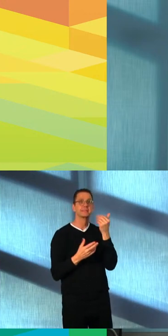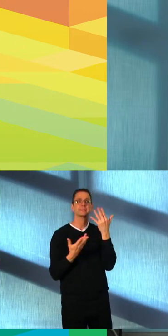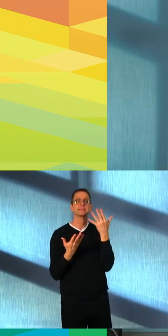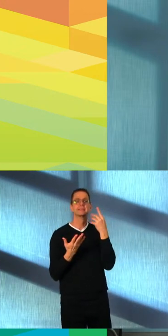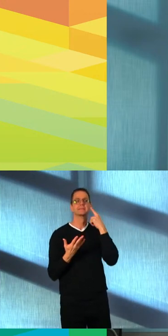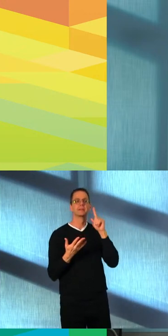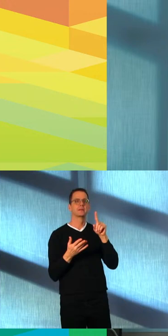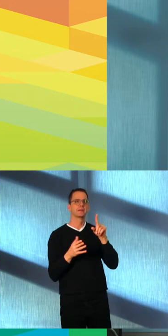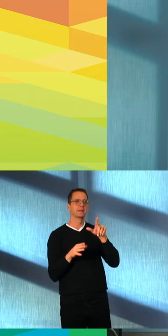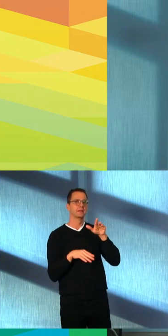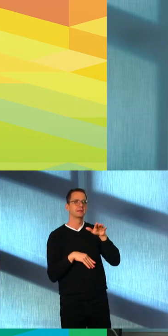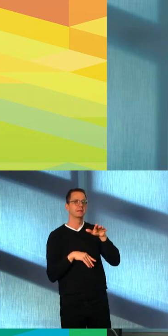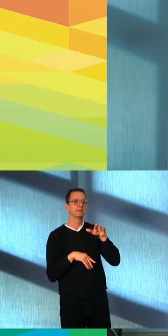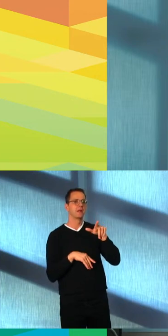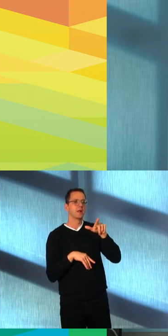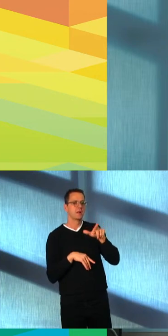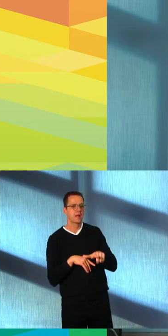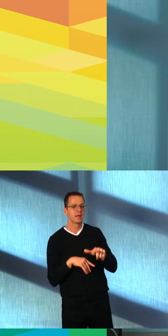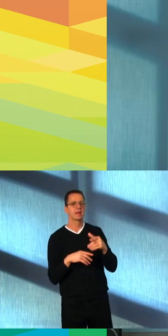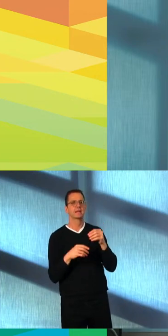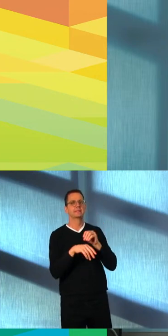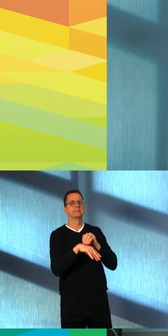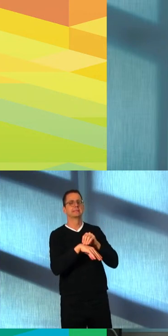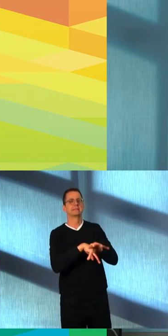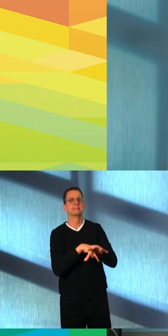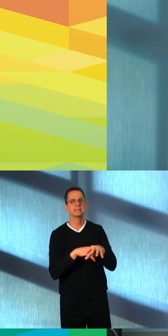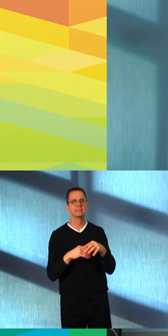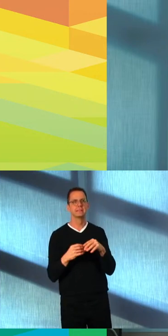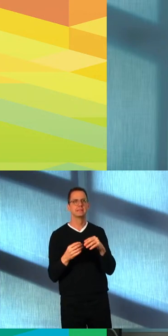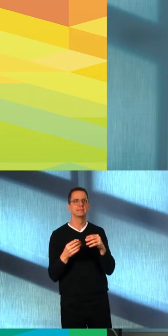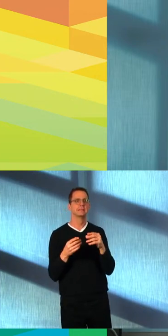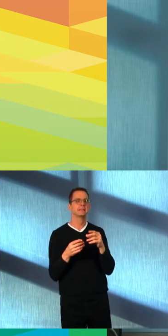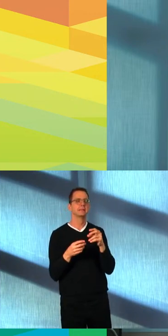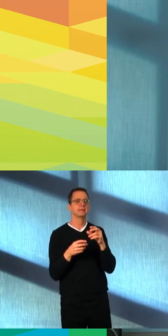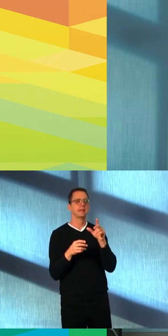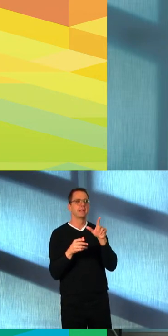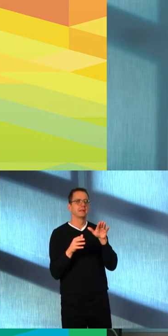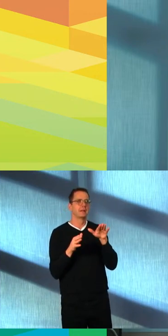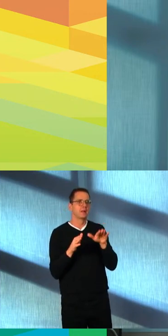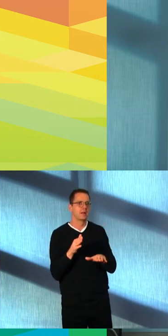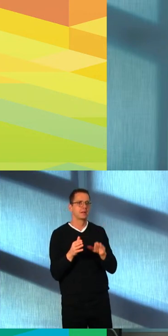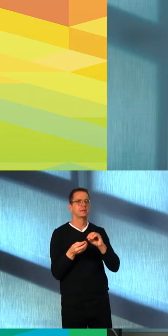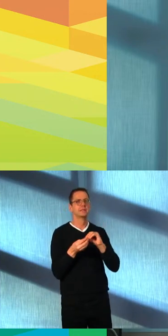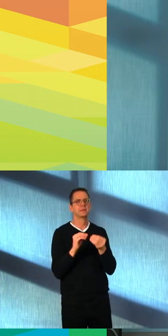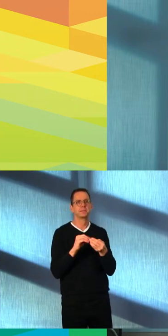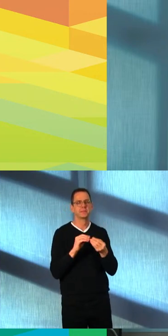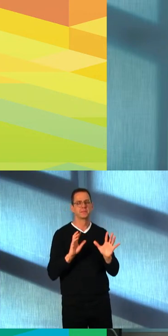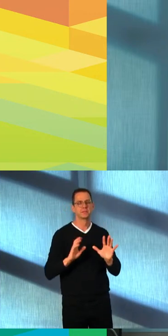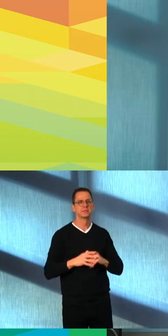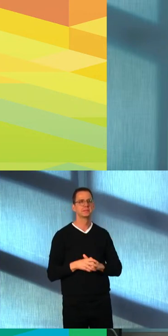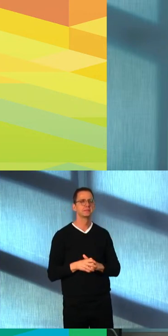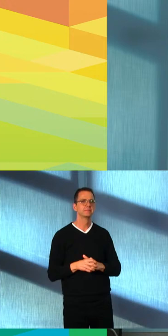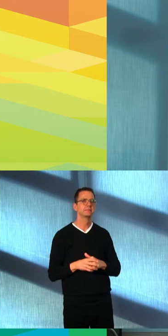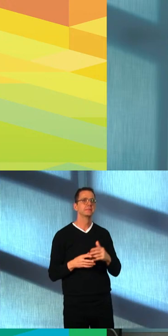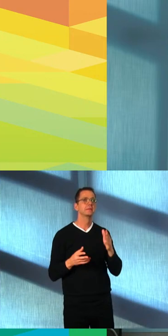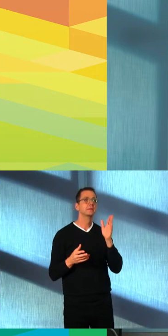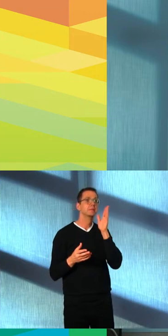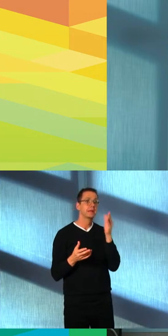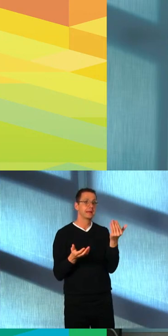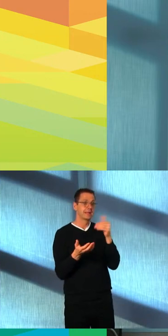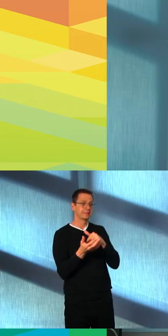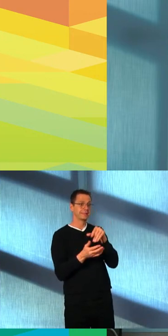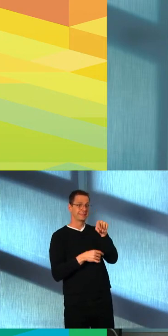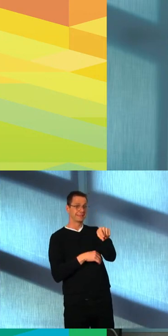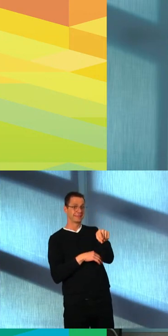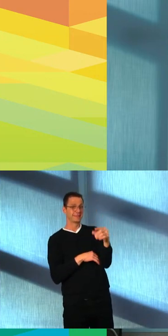neighbours. This will be discussed further at Friday's City Council meeting, where we will get some more information on the pandemic